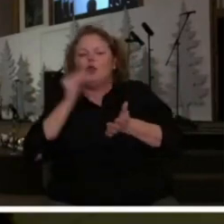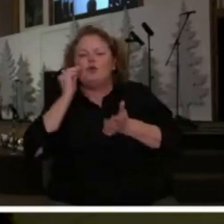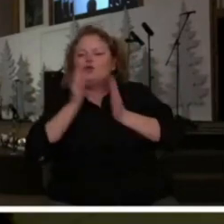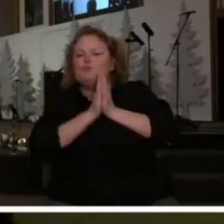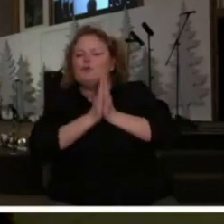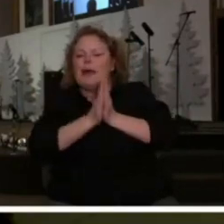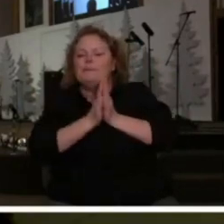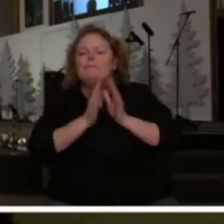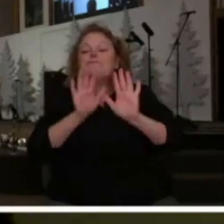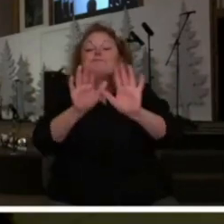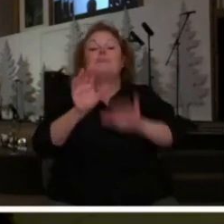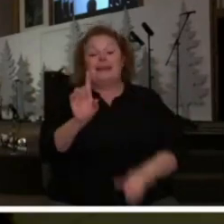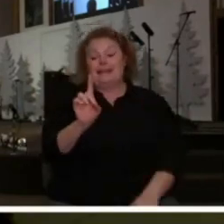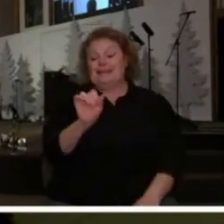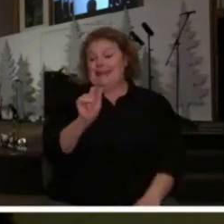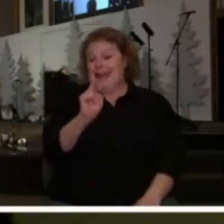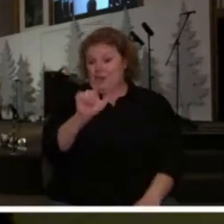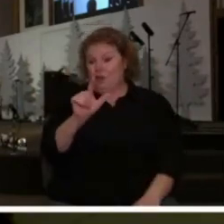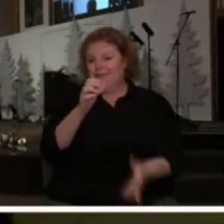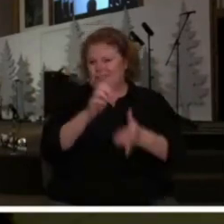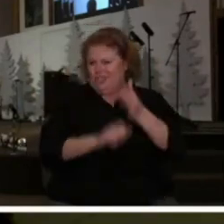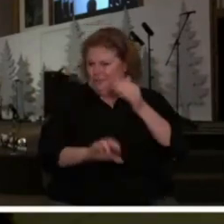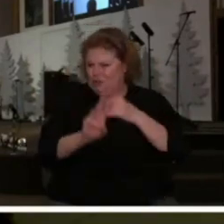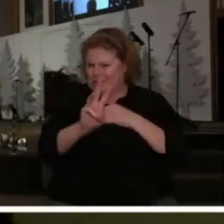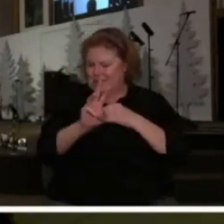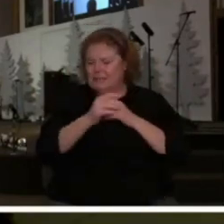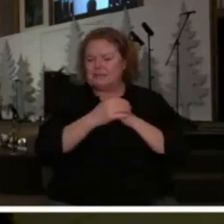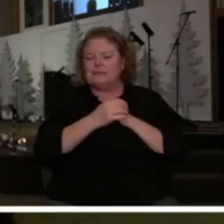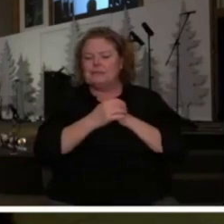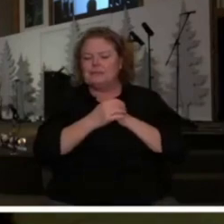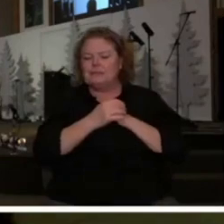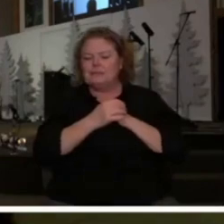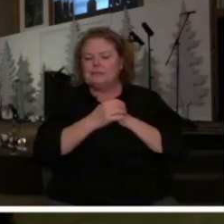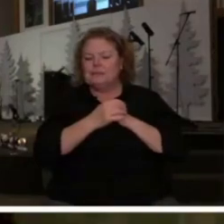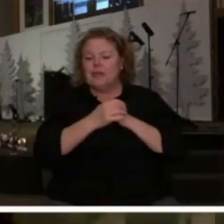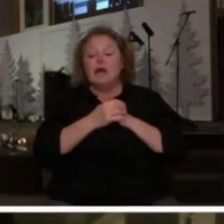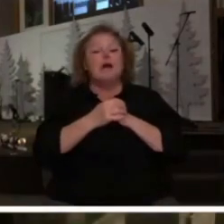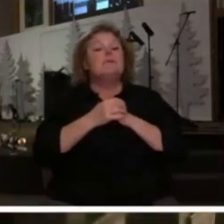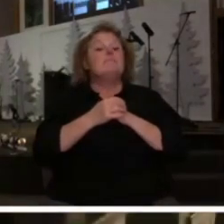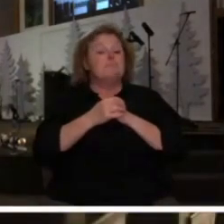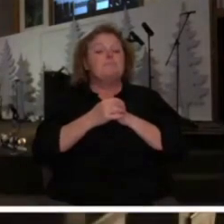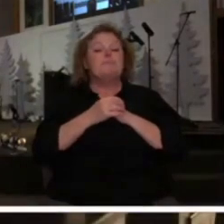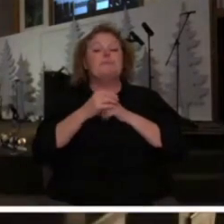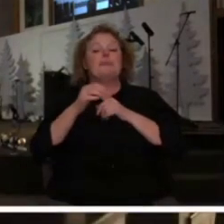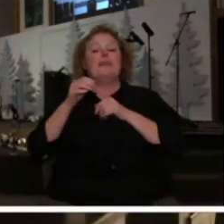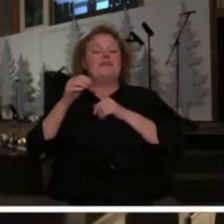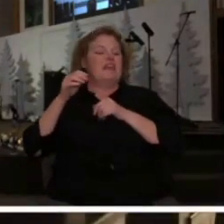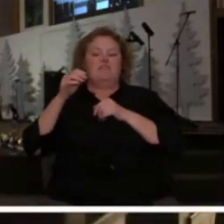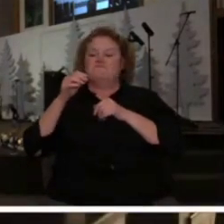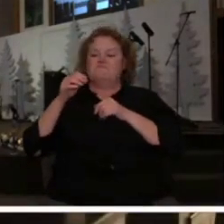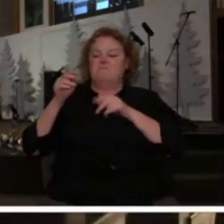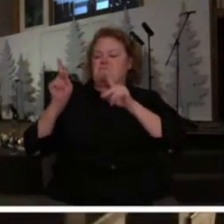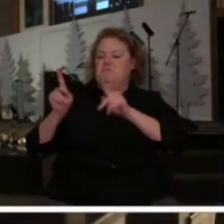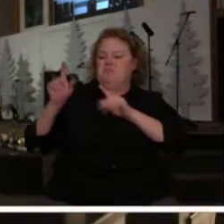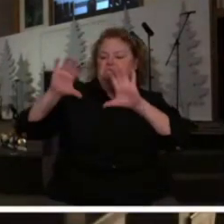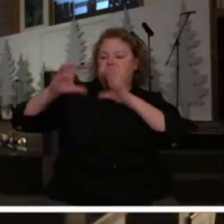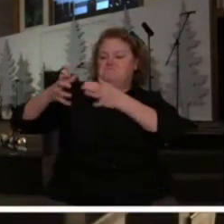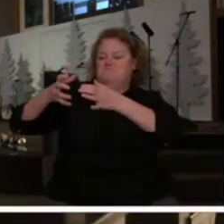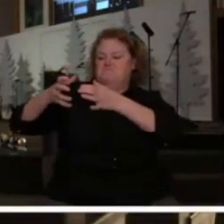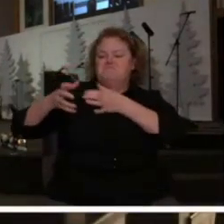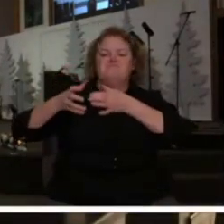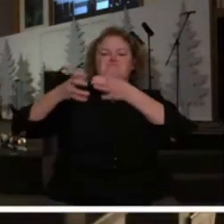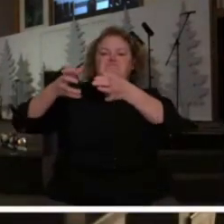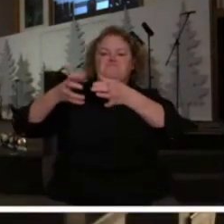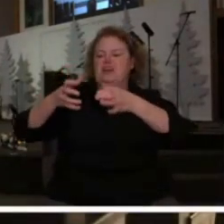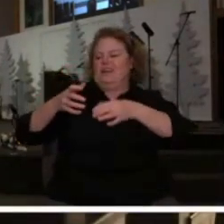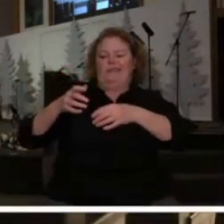6 through 9 there's a passage there that says now the administrators and the satraps went as a group to the king and